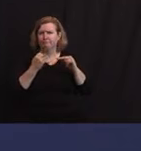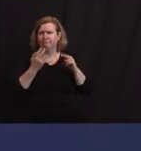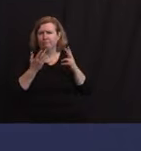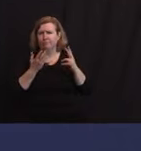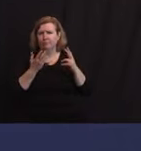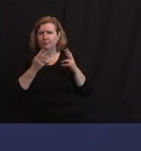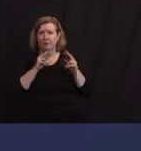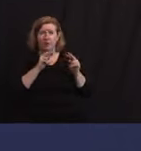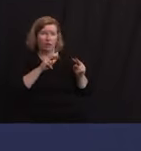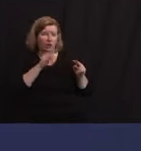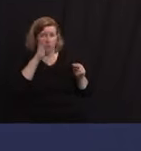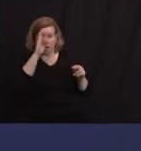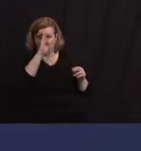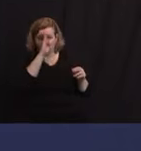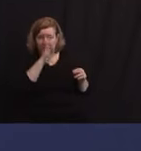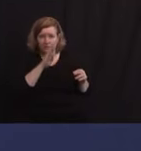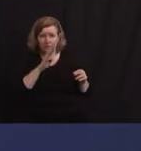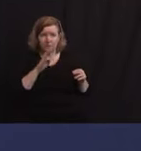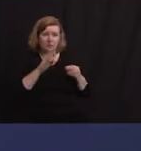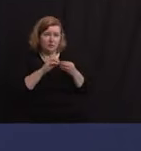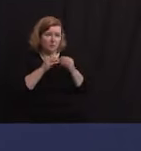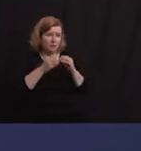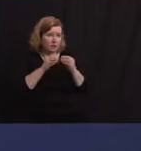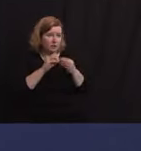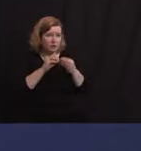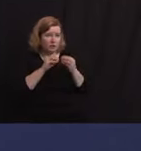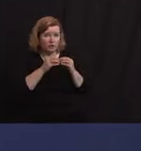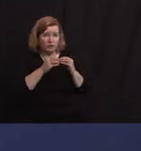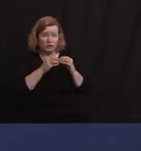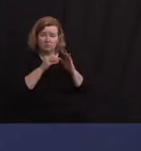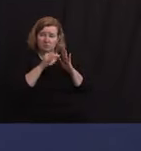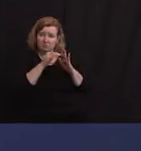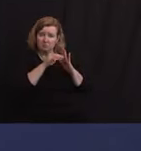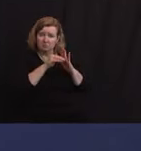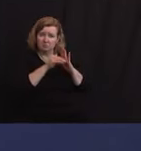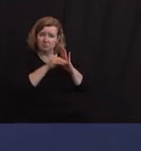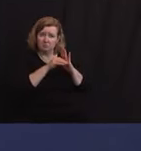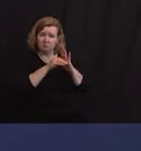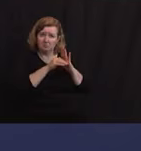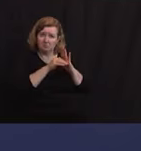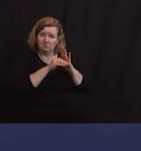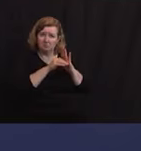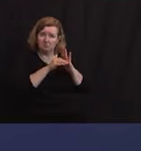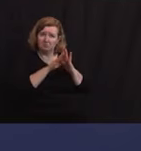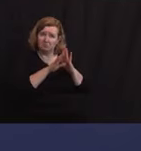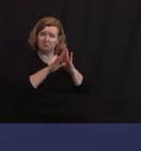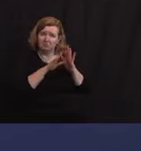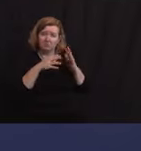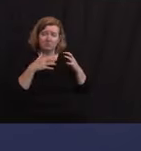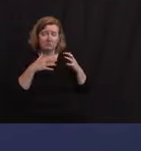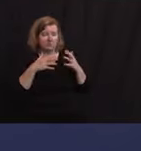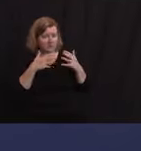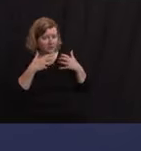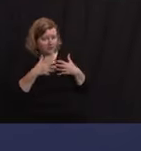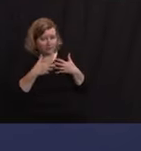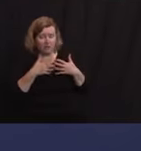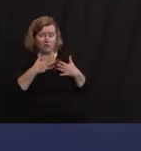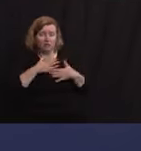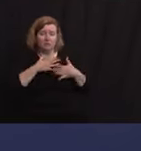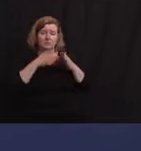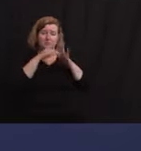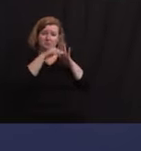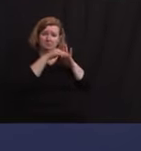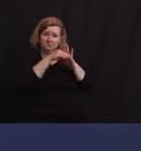hospitalizations over the past number of days, ICU, ventilator use, it's slowly but surely